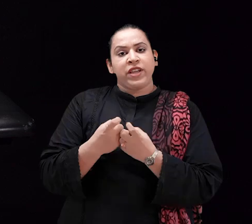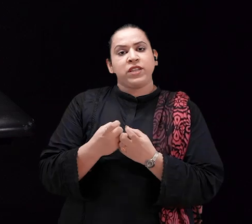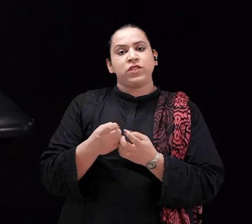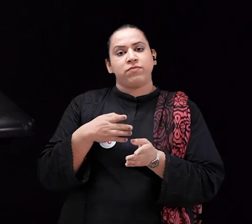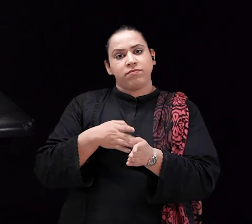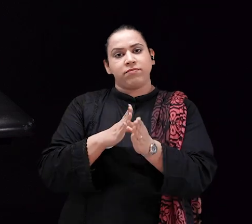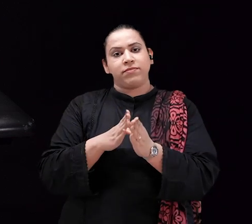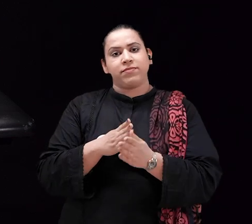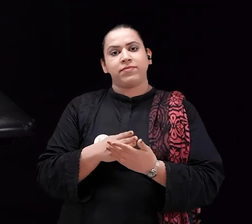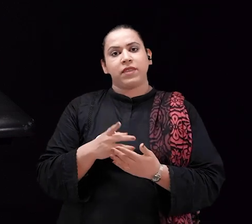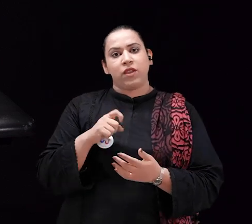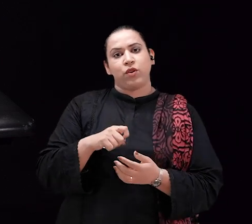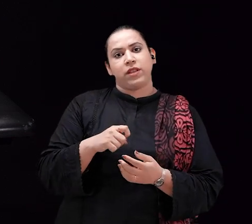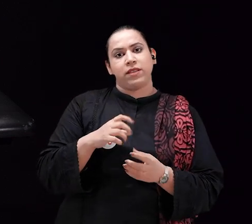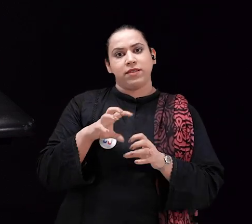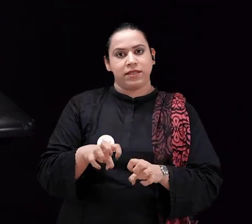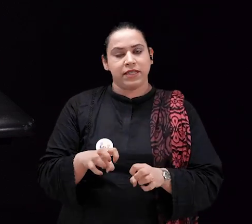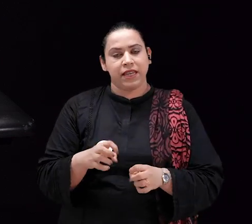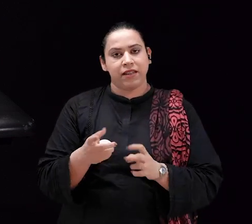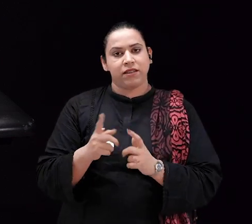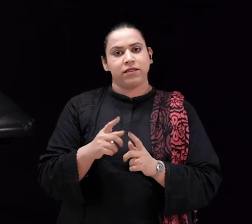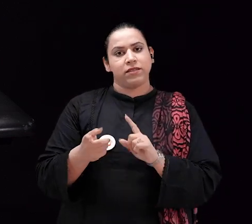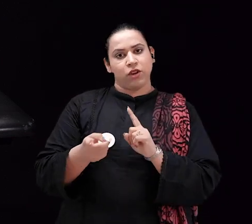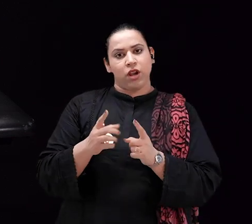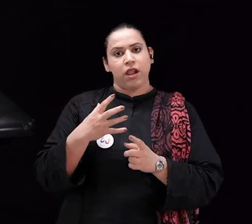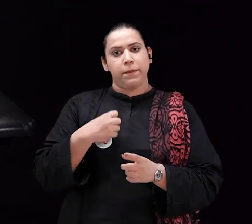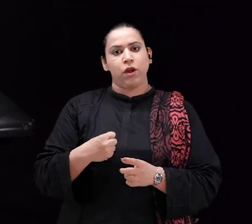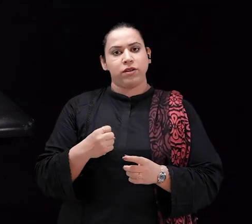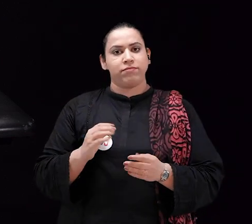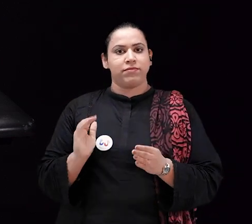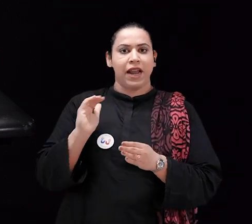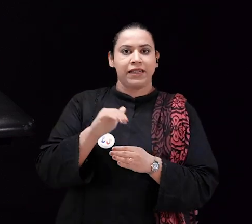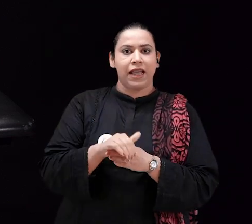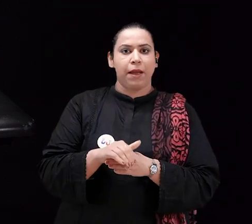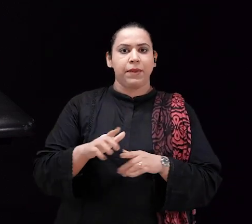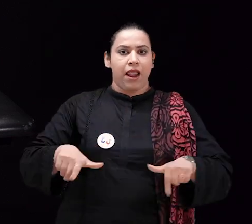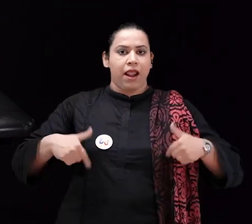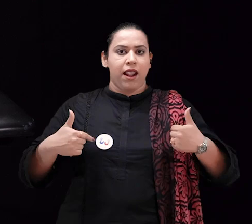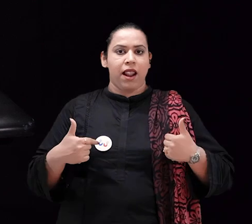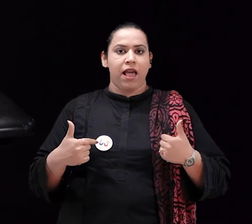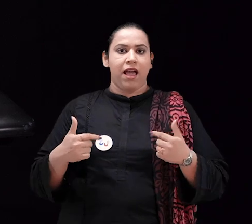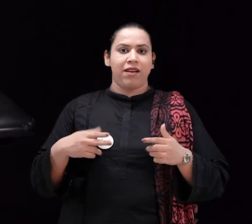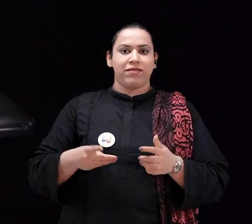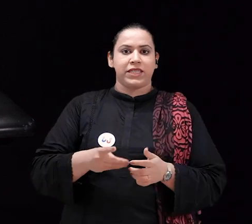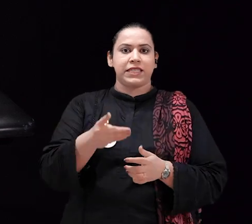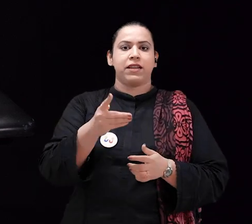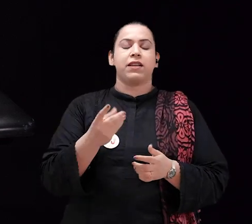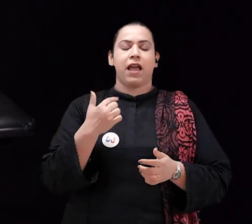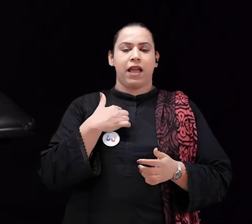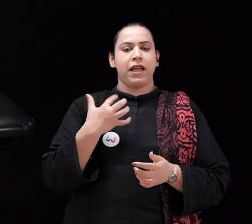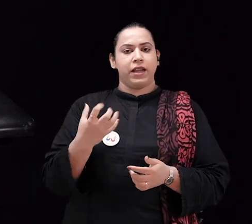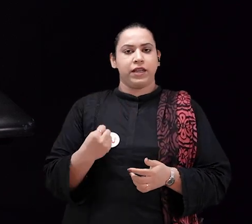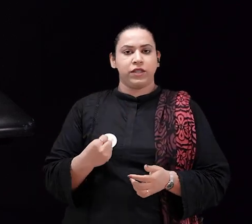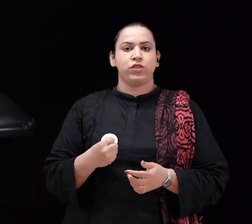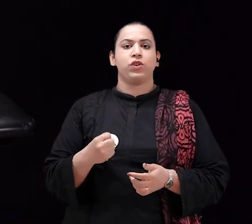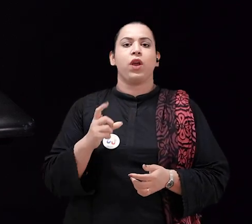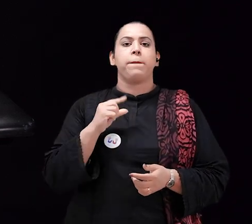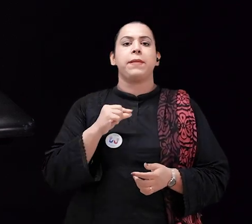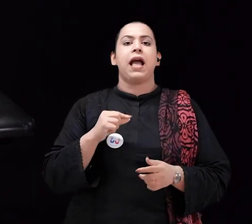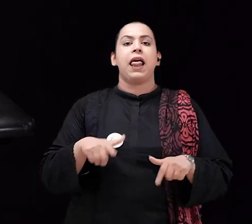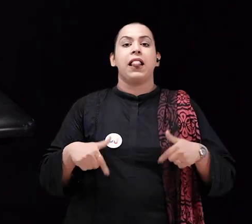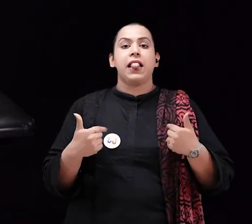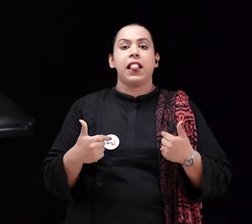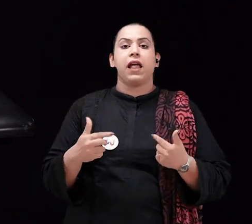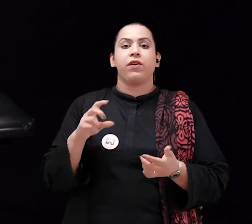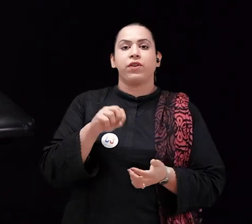cannot write us off. We might not do things in the conventional way, but we do get things done. It's all about